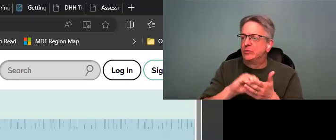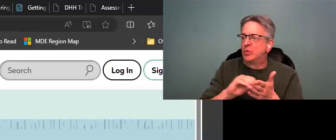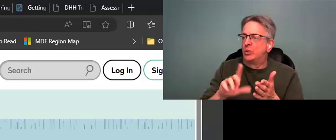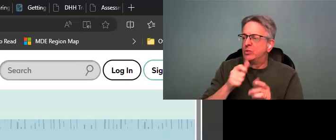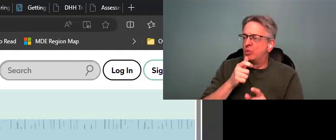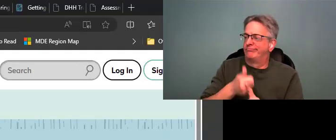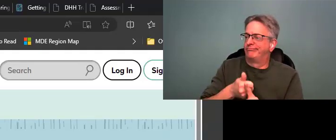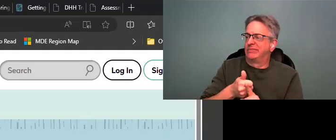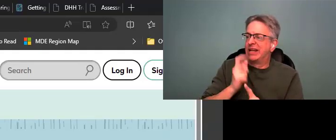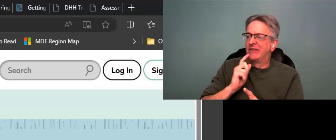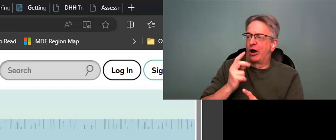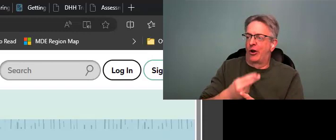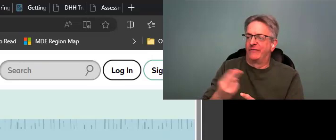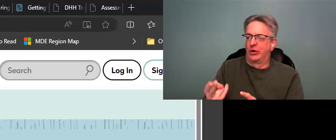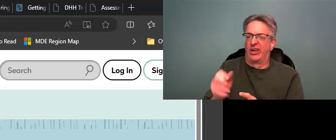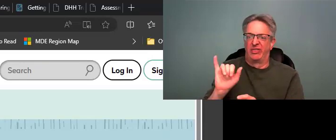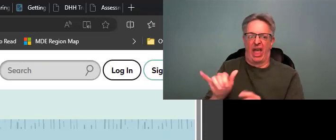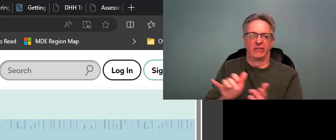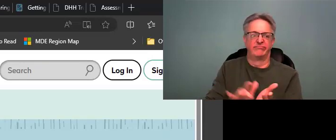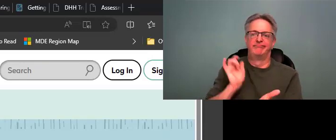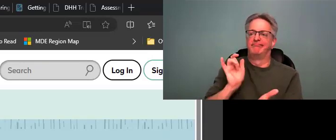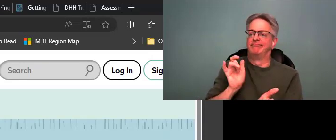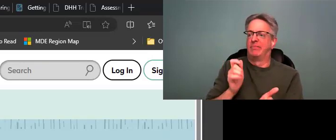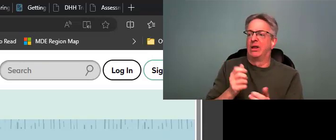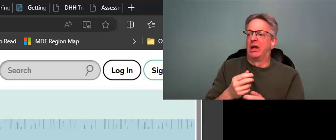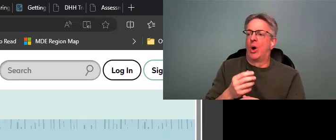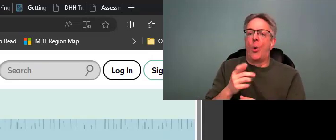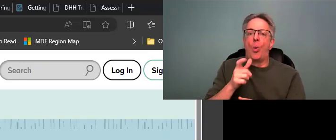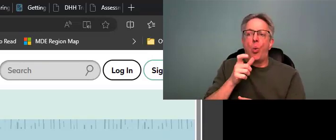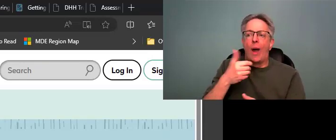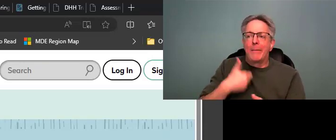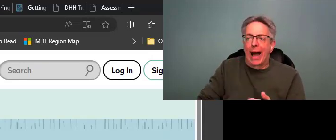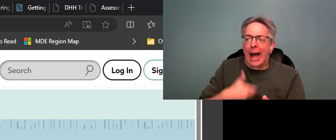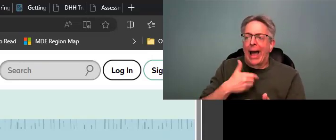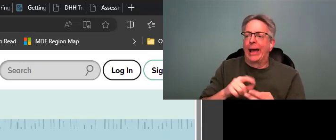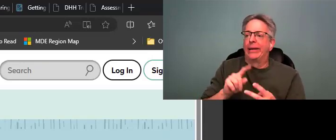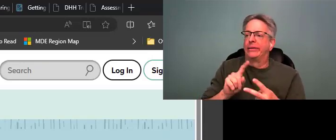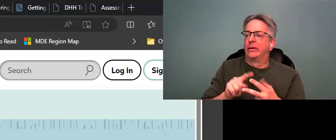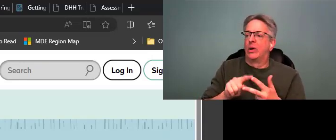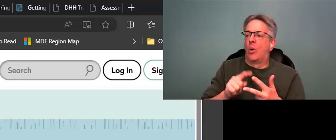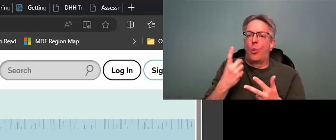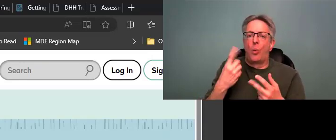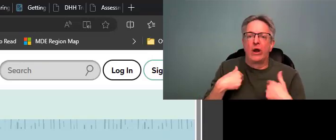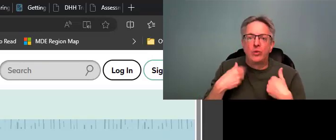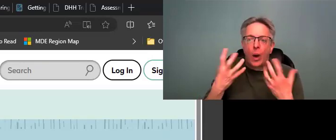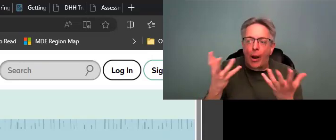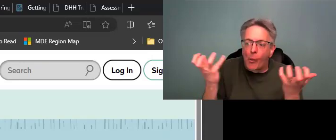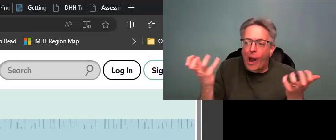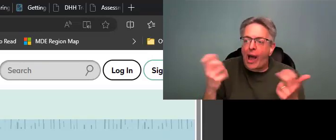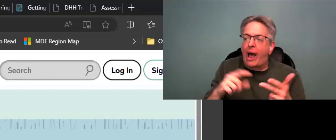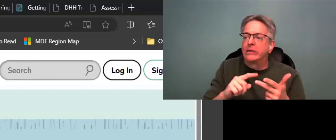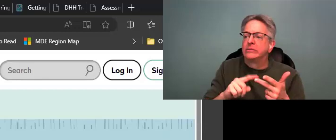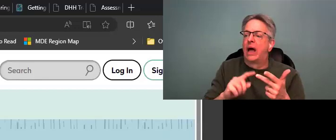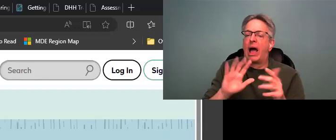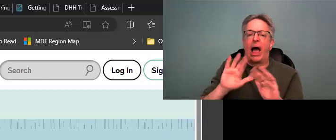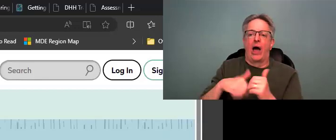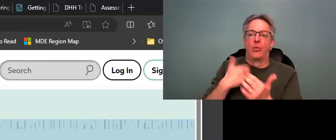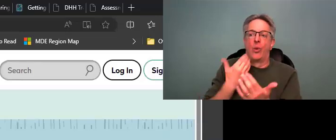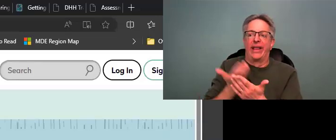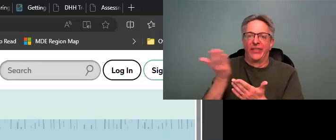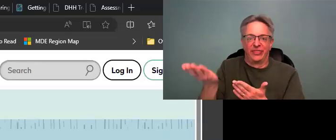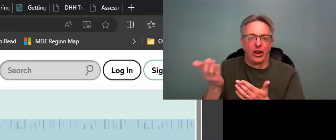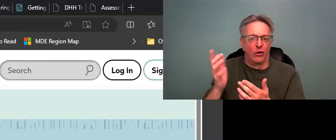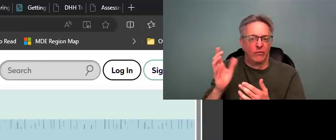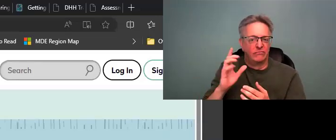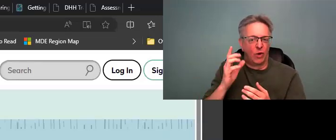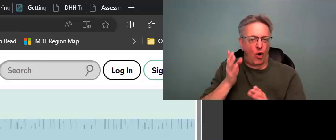for transition age students who are deaf and hard of hearing. A great resource. Who am I? What do